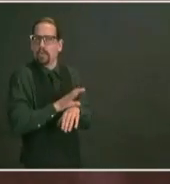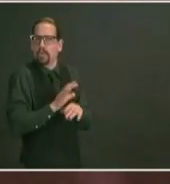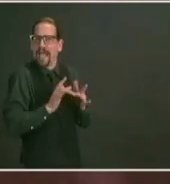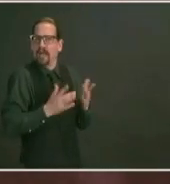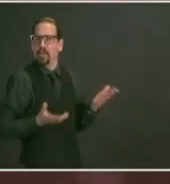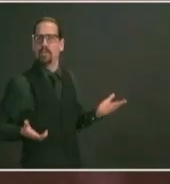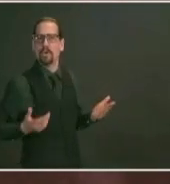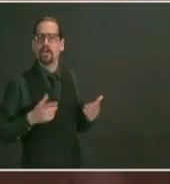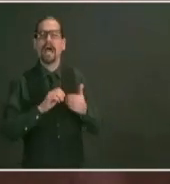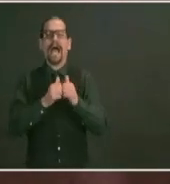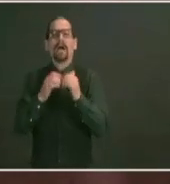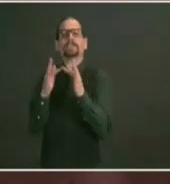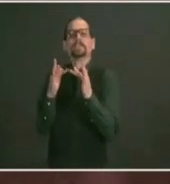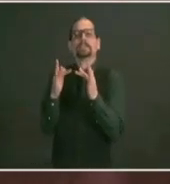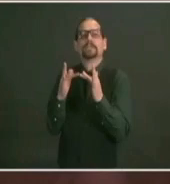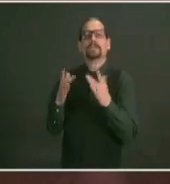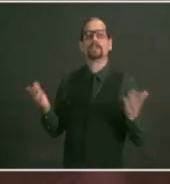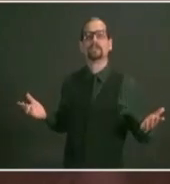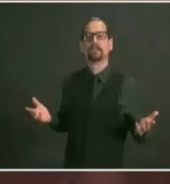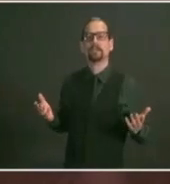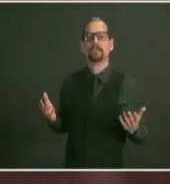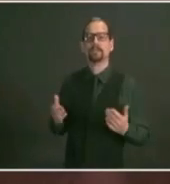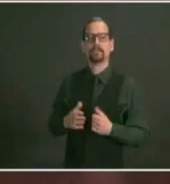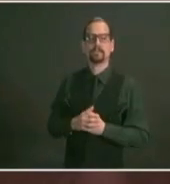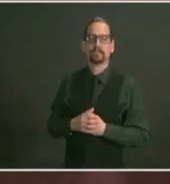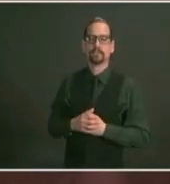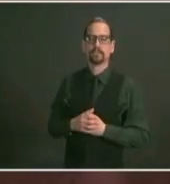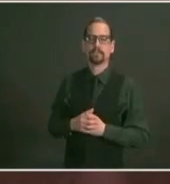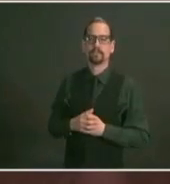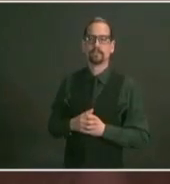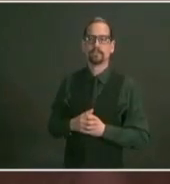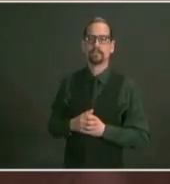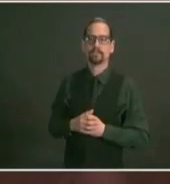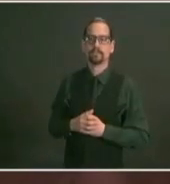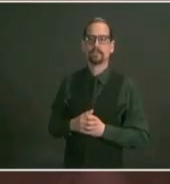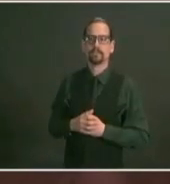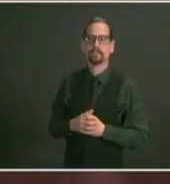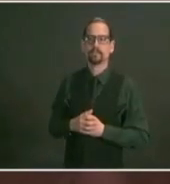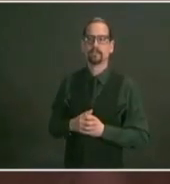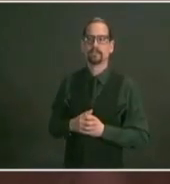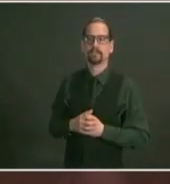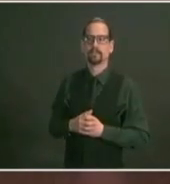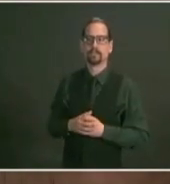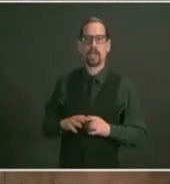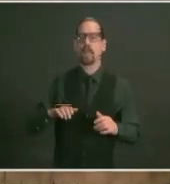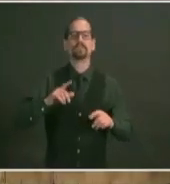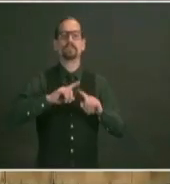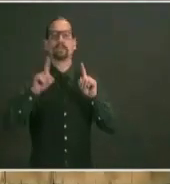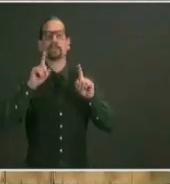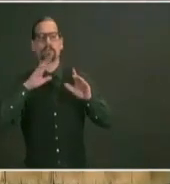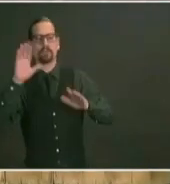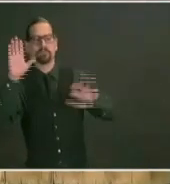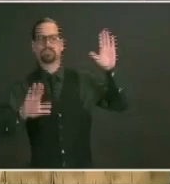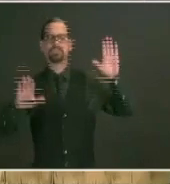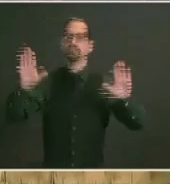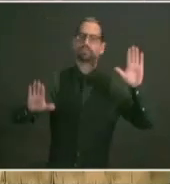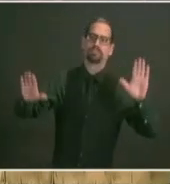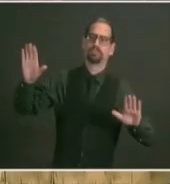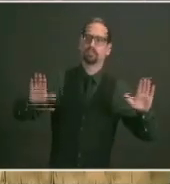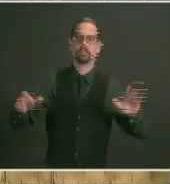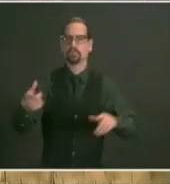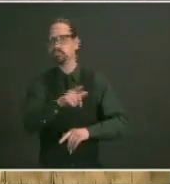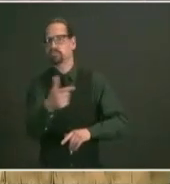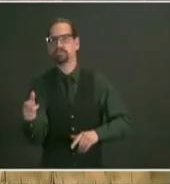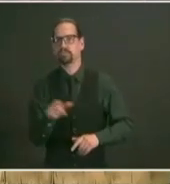this isn't going to happen with the next group and how much of this is political